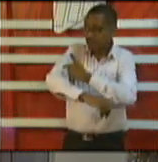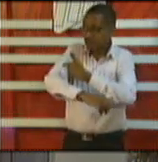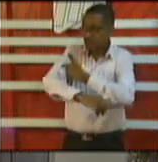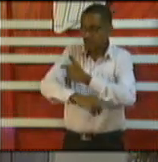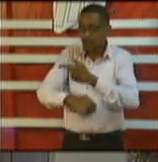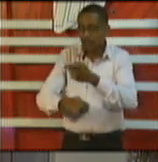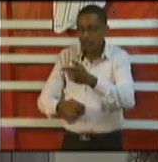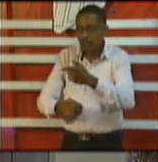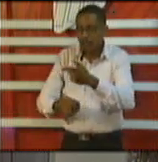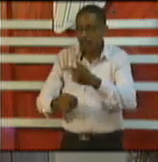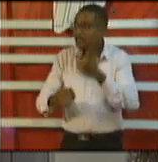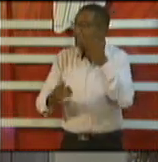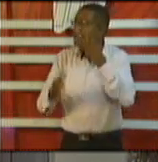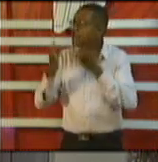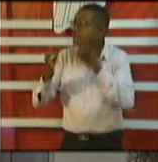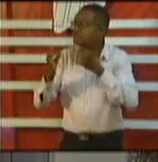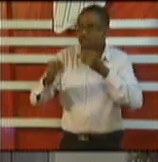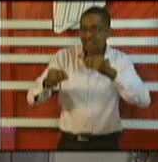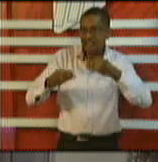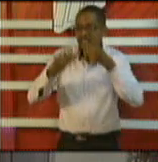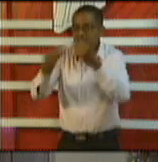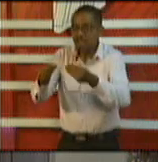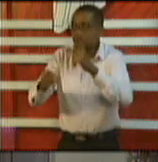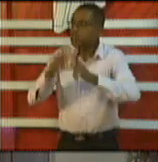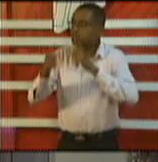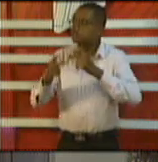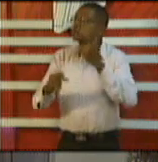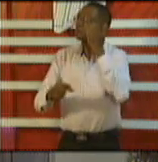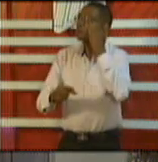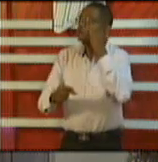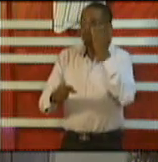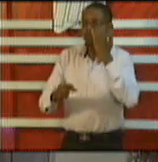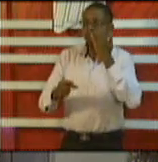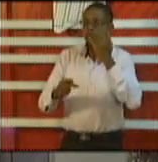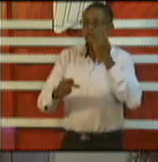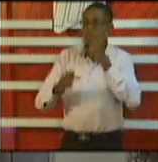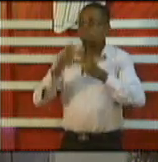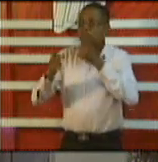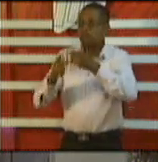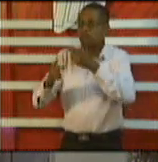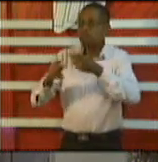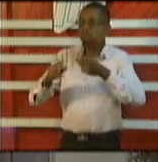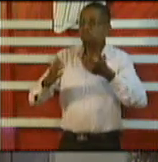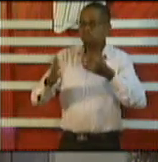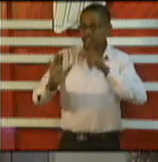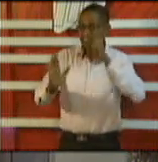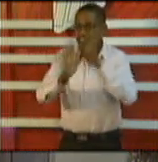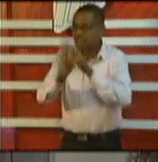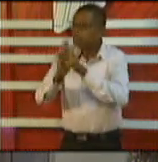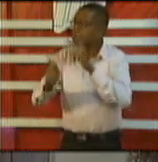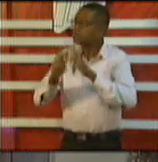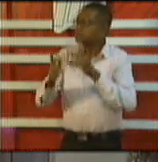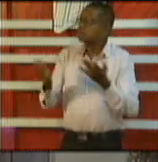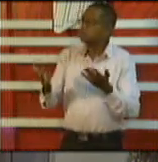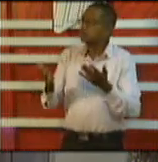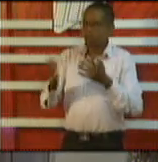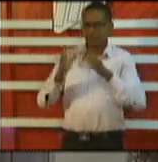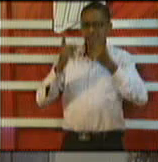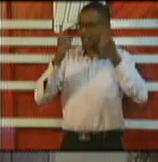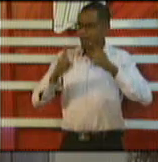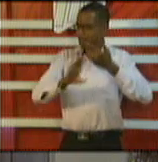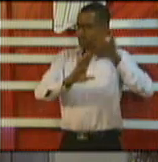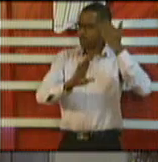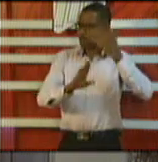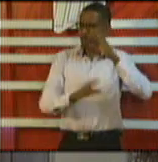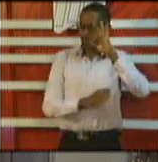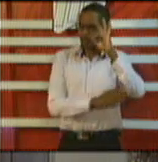fatalities as happened in France about 10 years ago the CMO might remember there was a trial of a drug